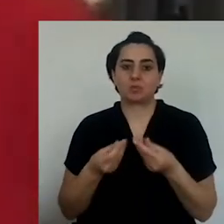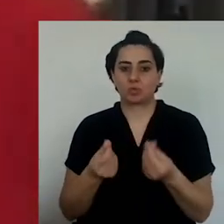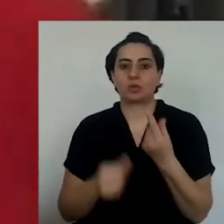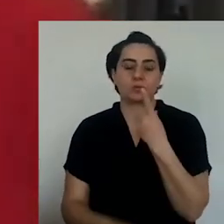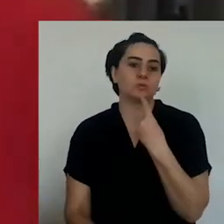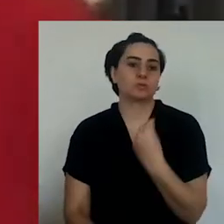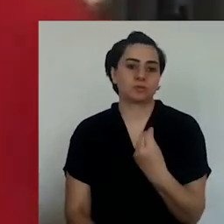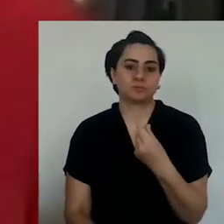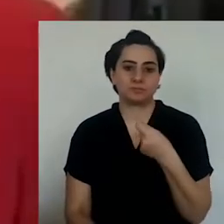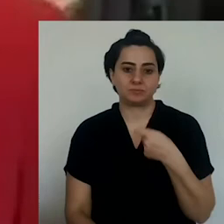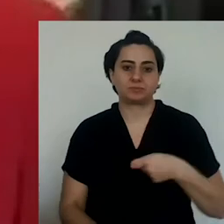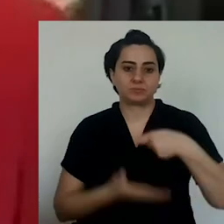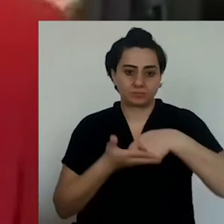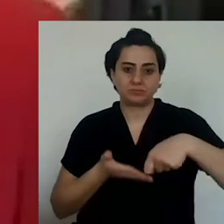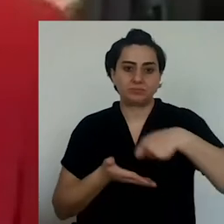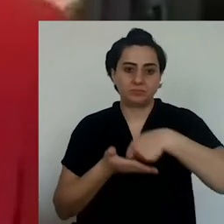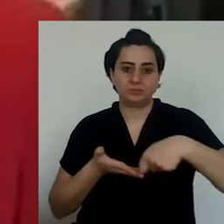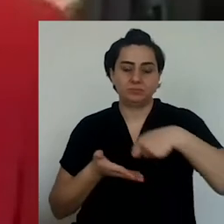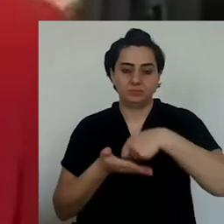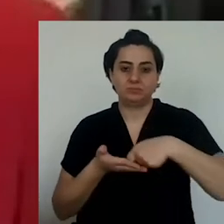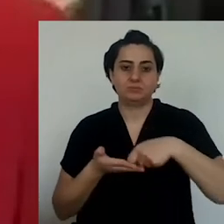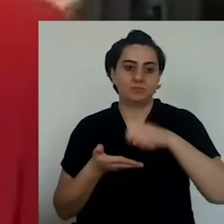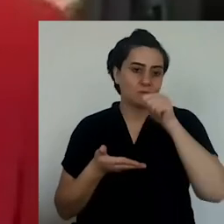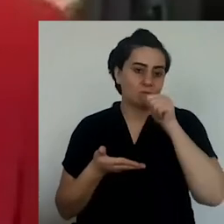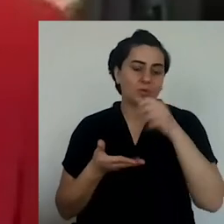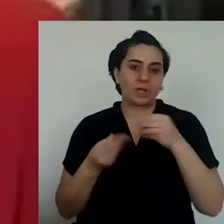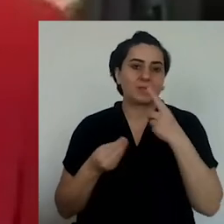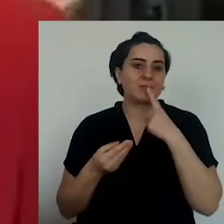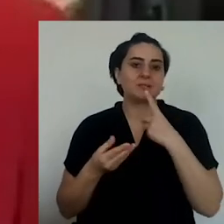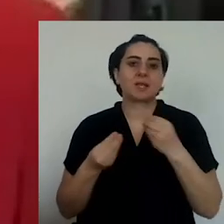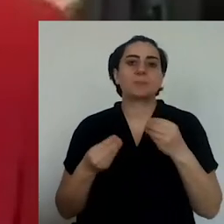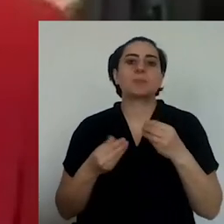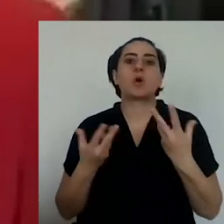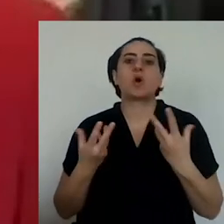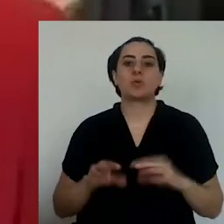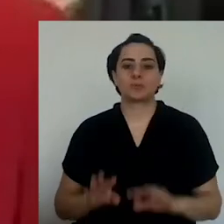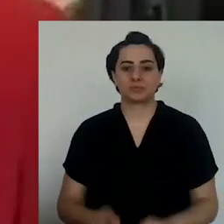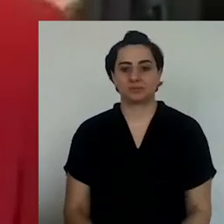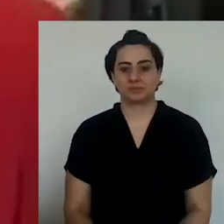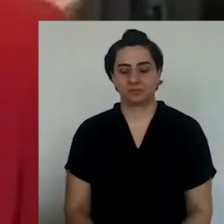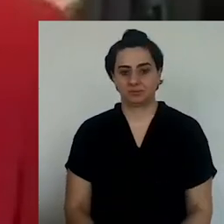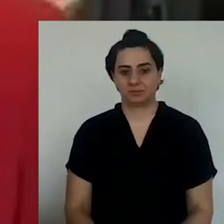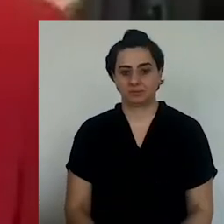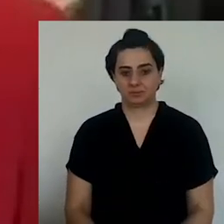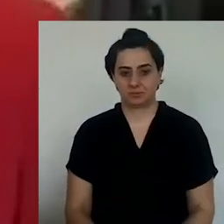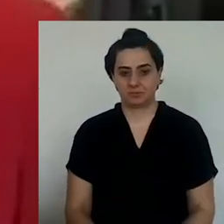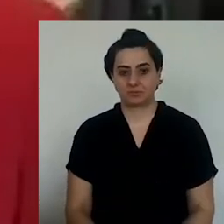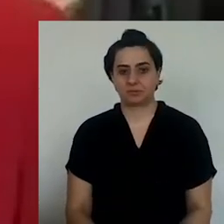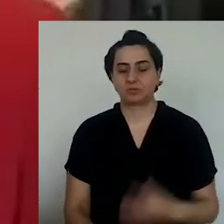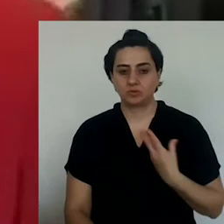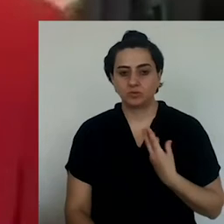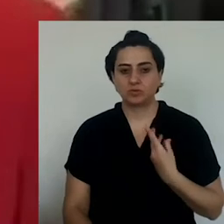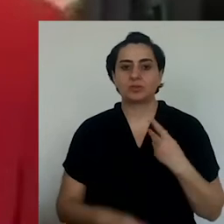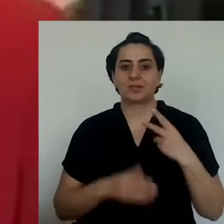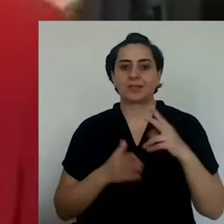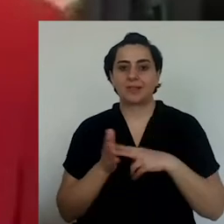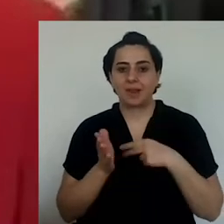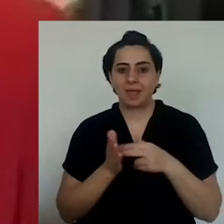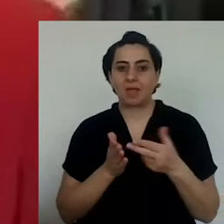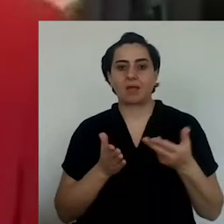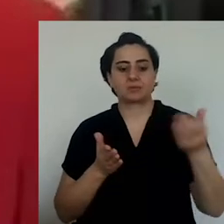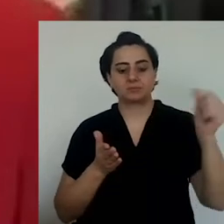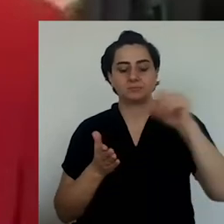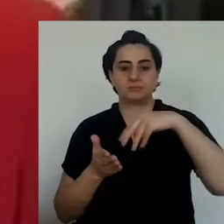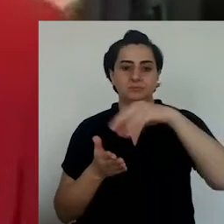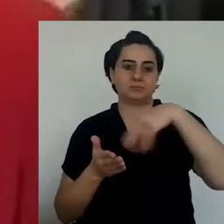water. In fact, there needs to be little water left once it's boiled. Then you mash it.